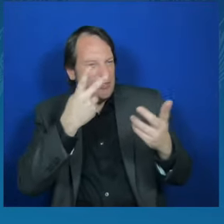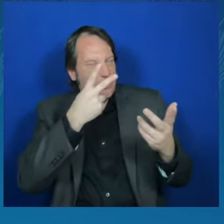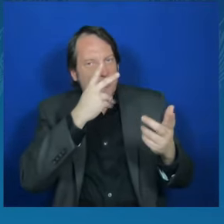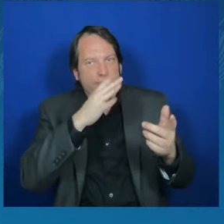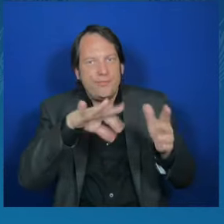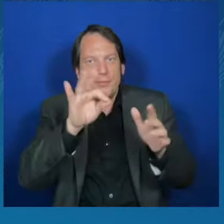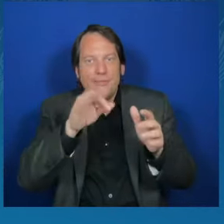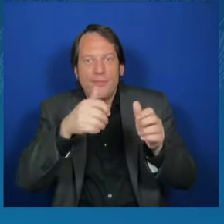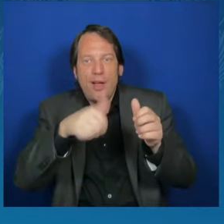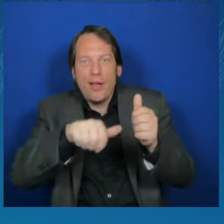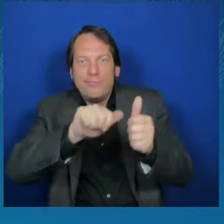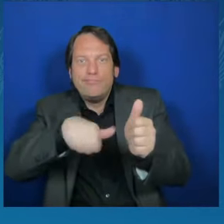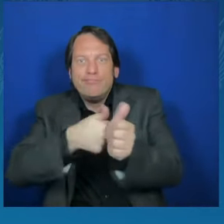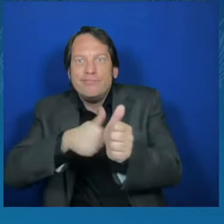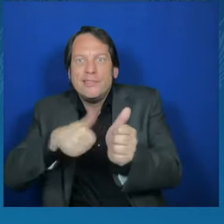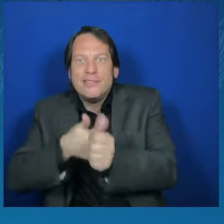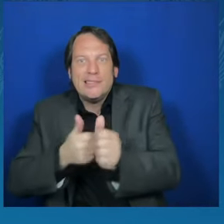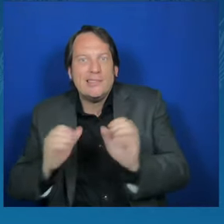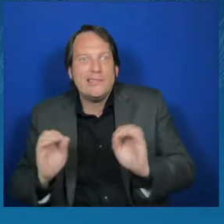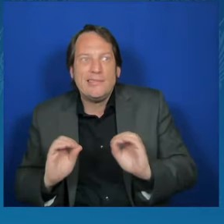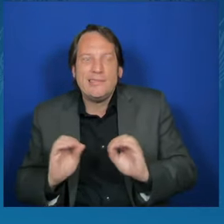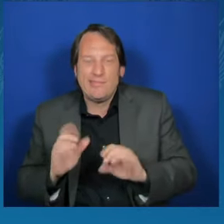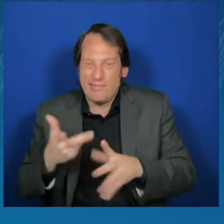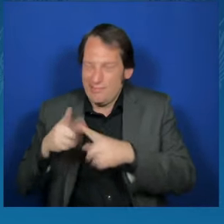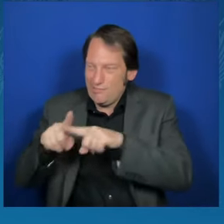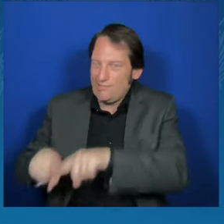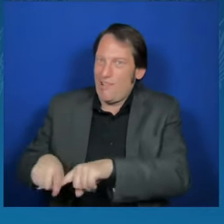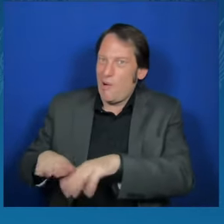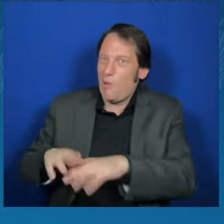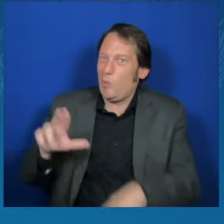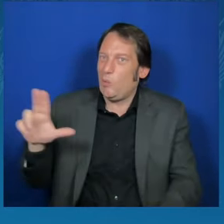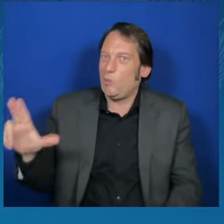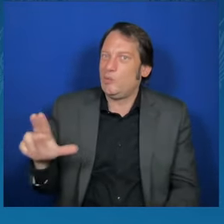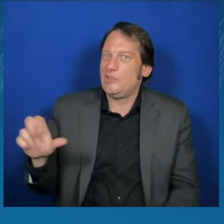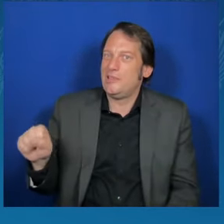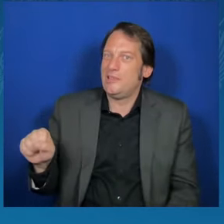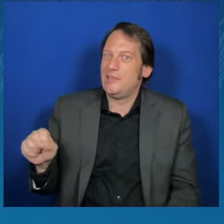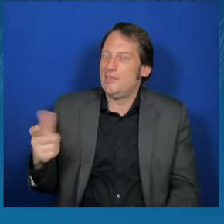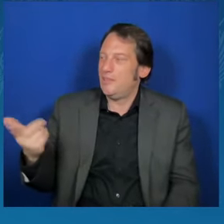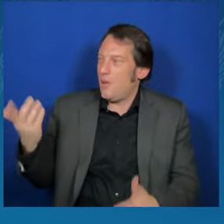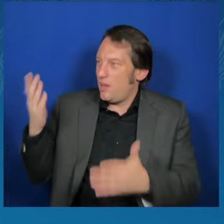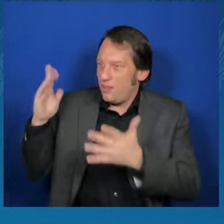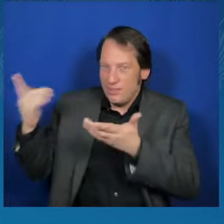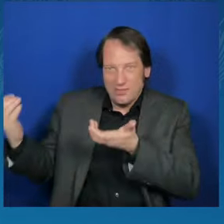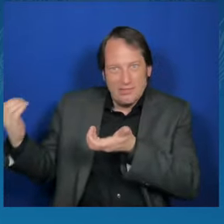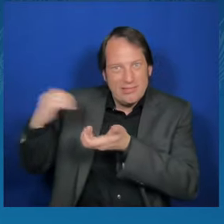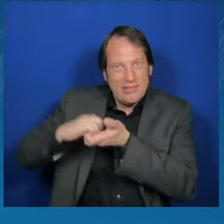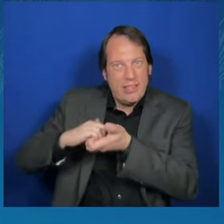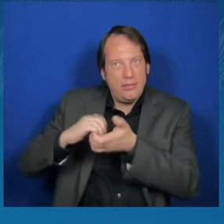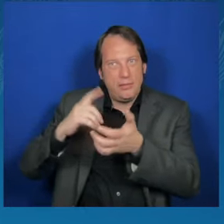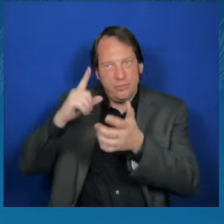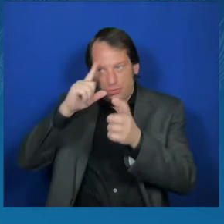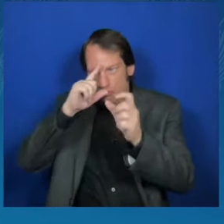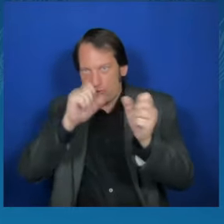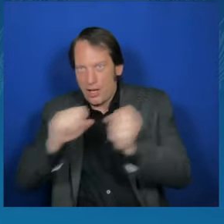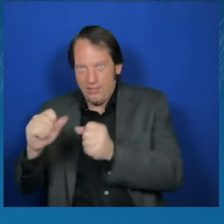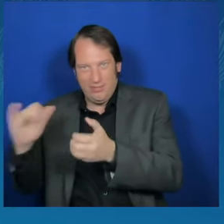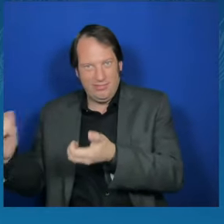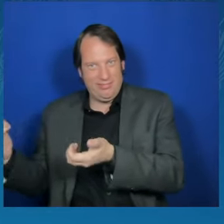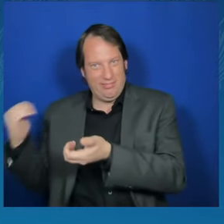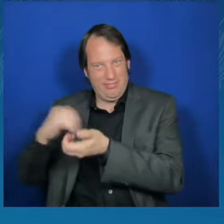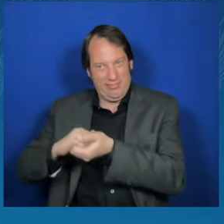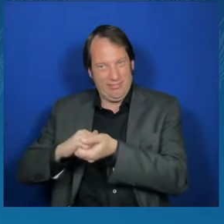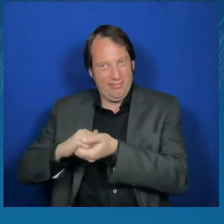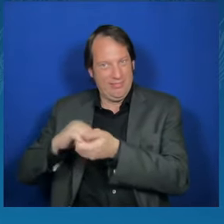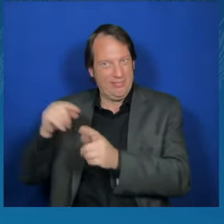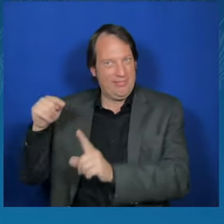our strategic partner, that this partner will remain strategic partner. If we are speaking about the alternative, then this means that